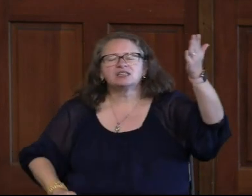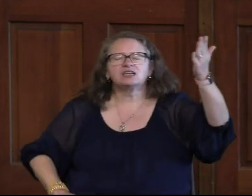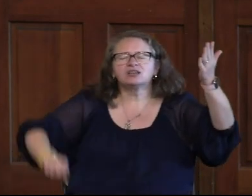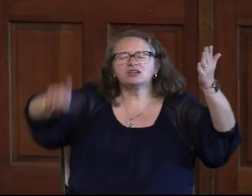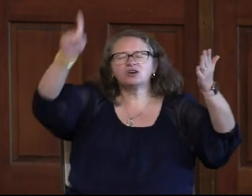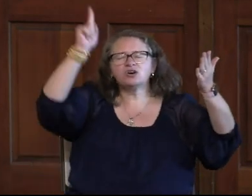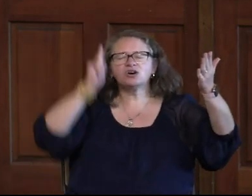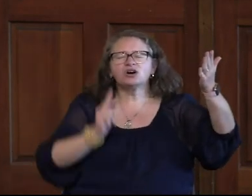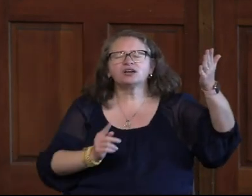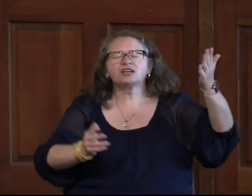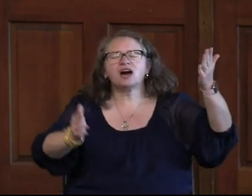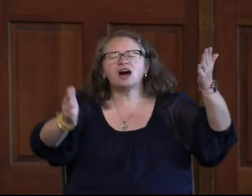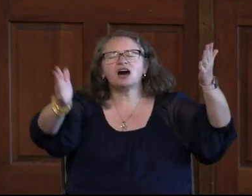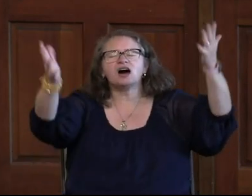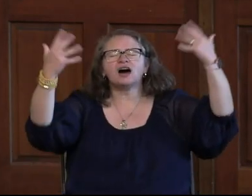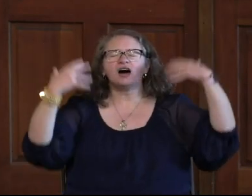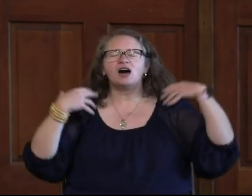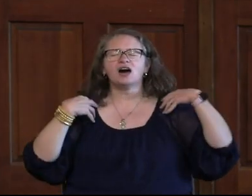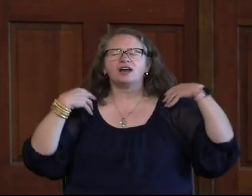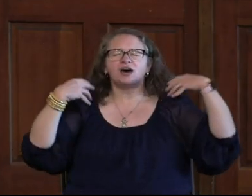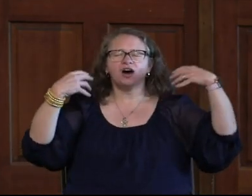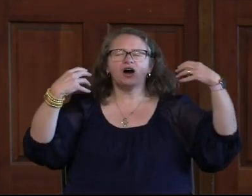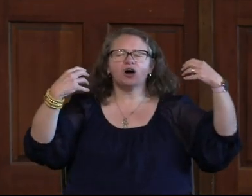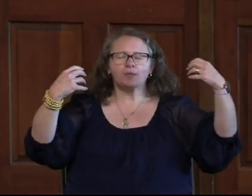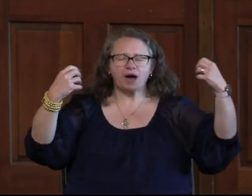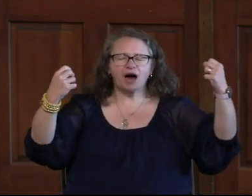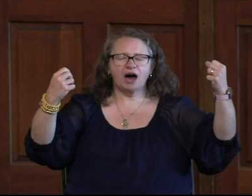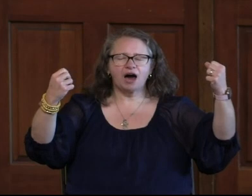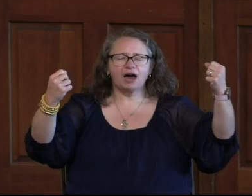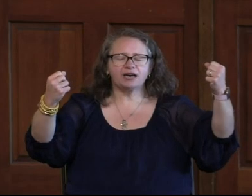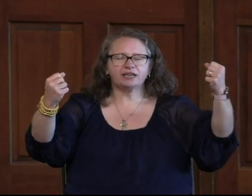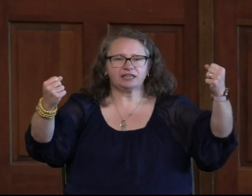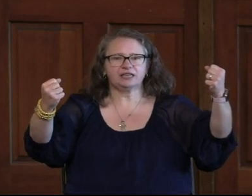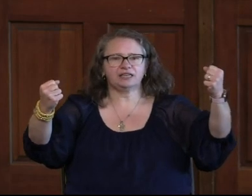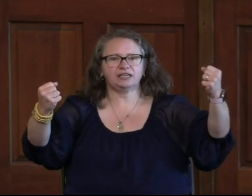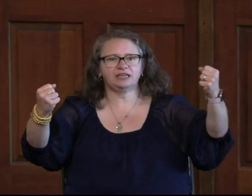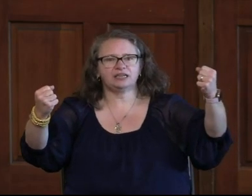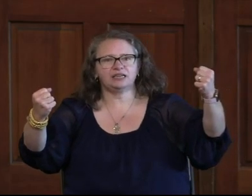Holy. you Lord God Almighty?